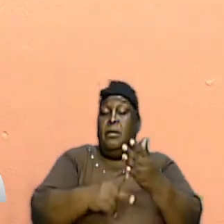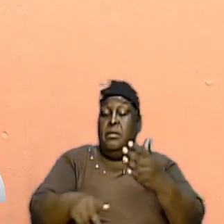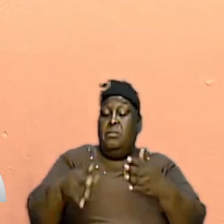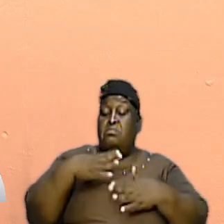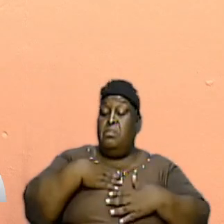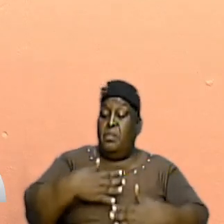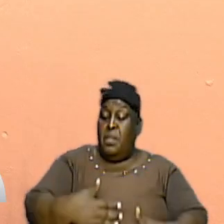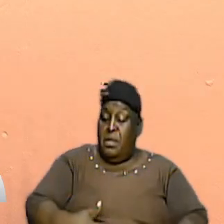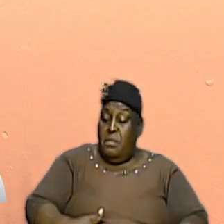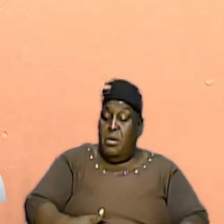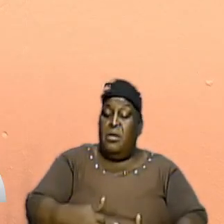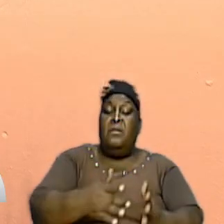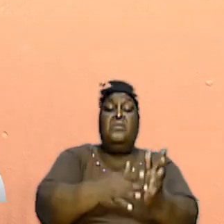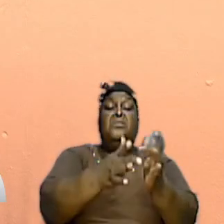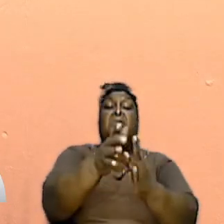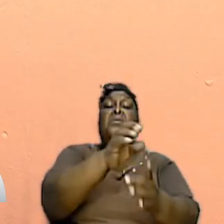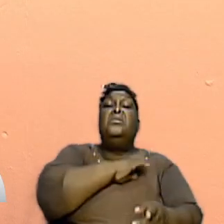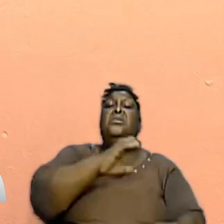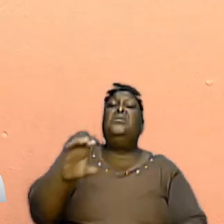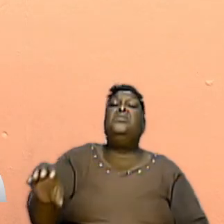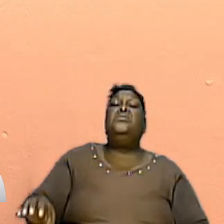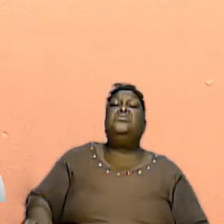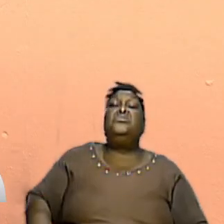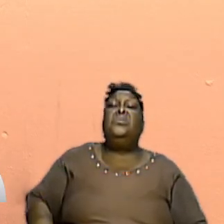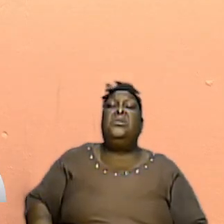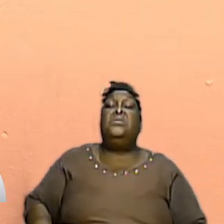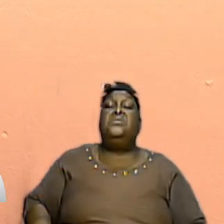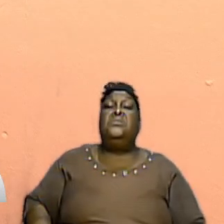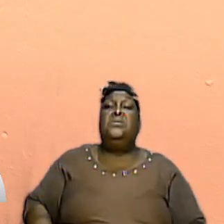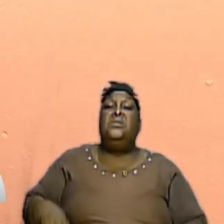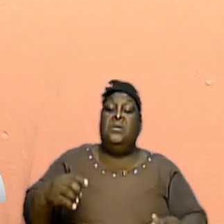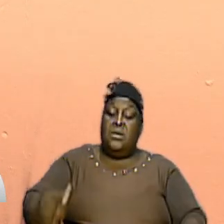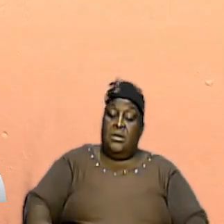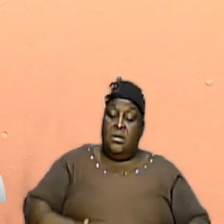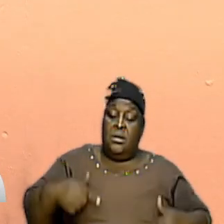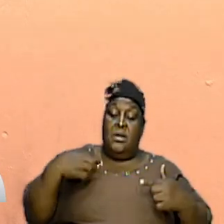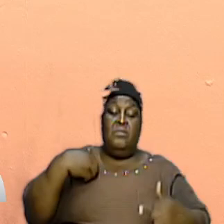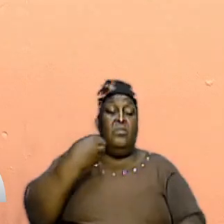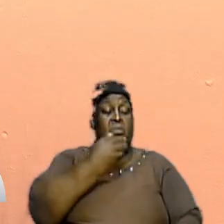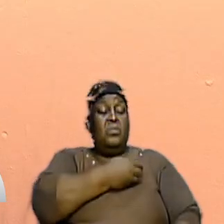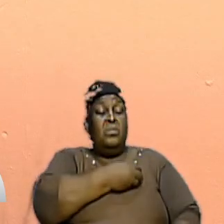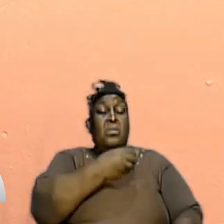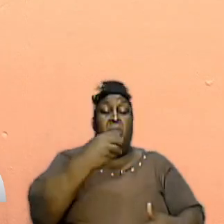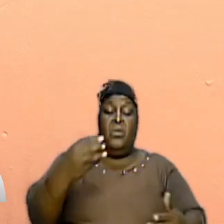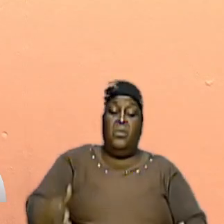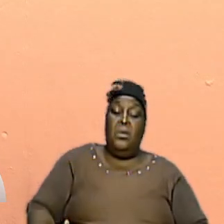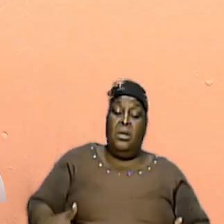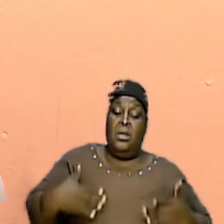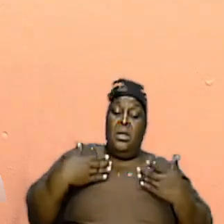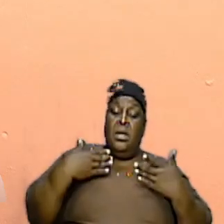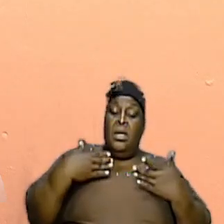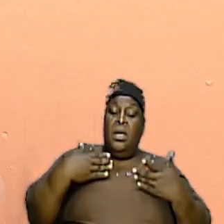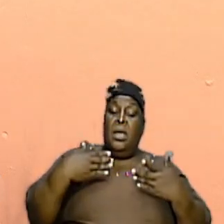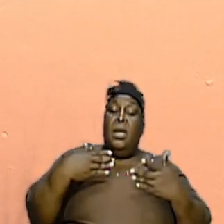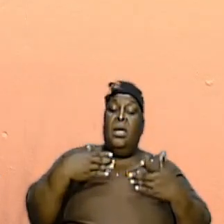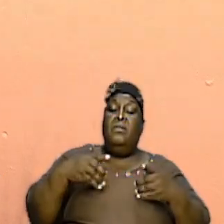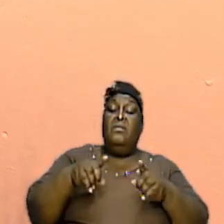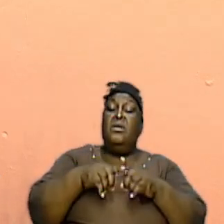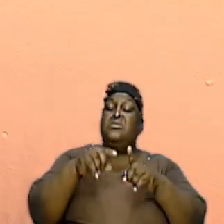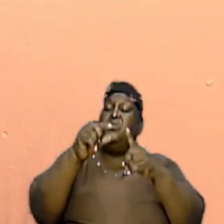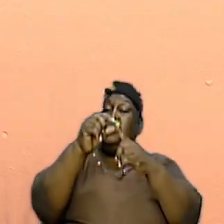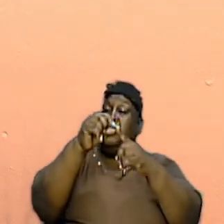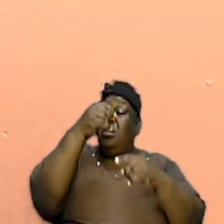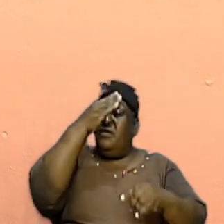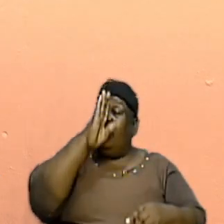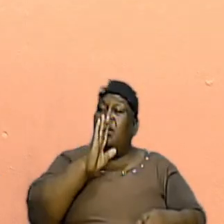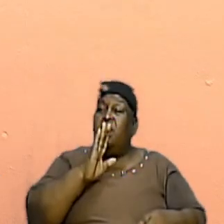body of Jesus Christ and live our lives according to the Word of God, according